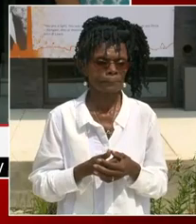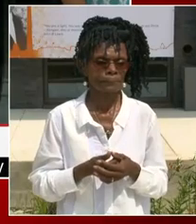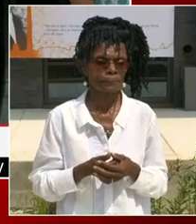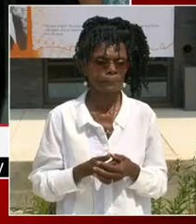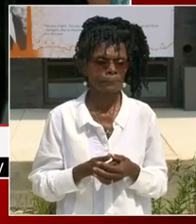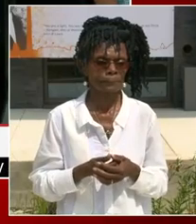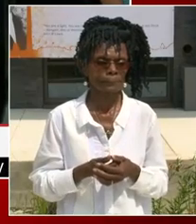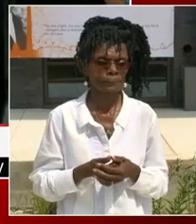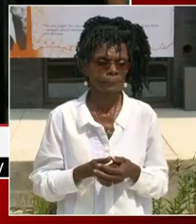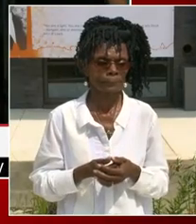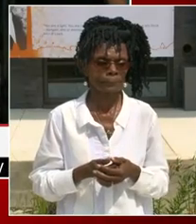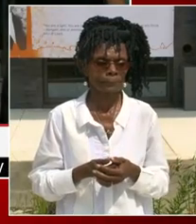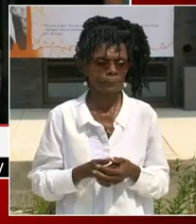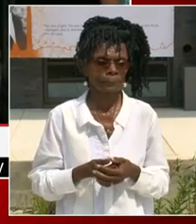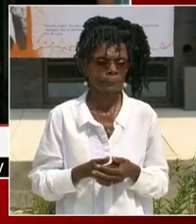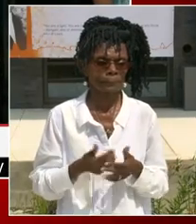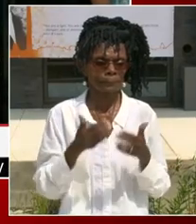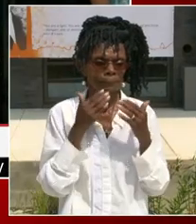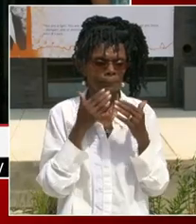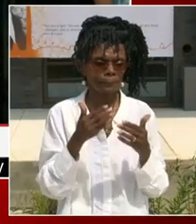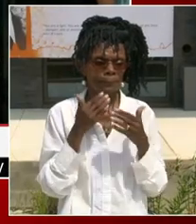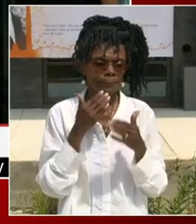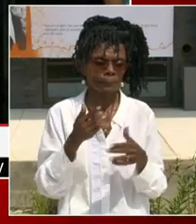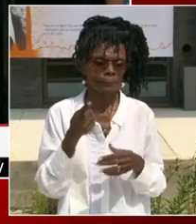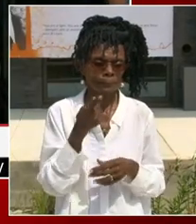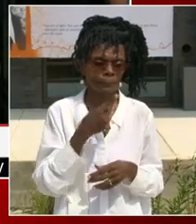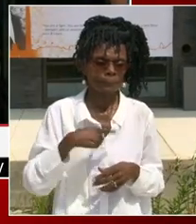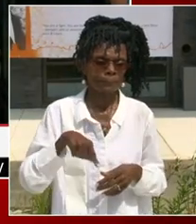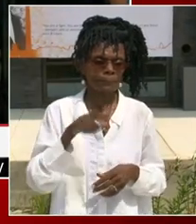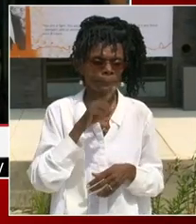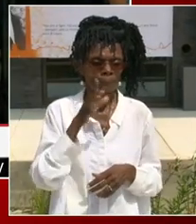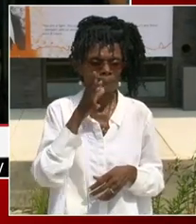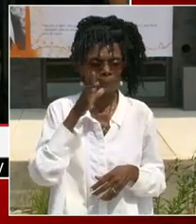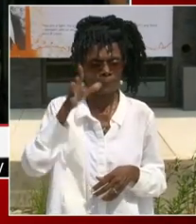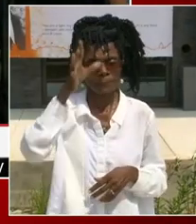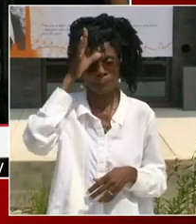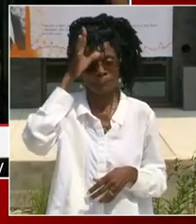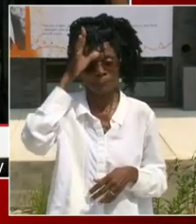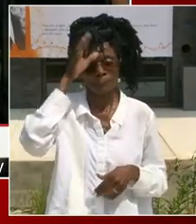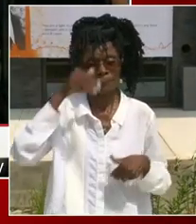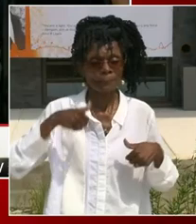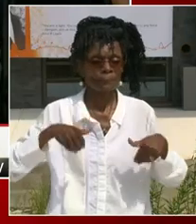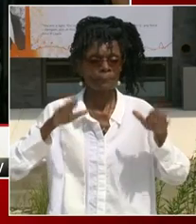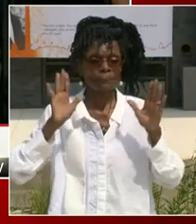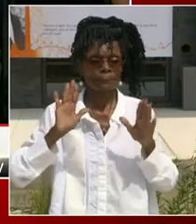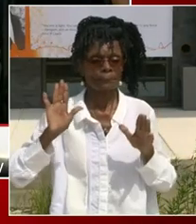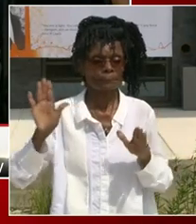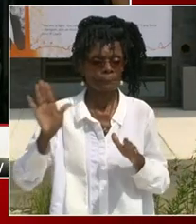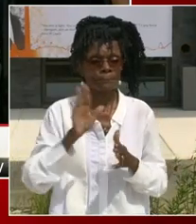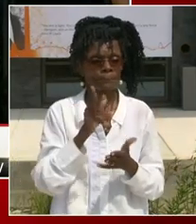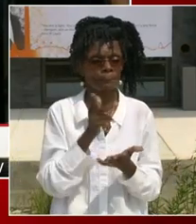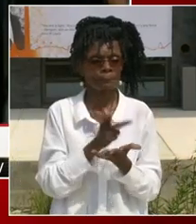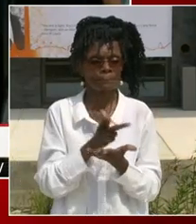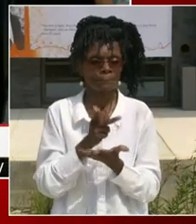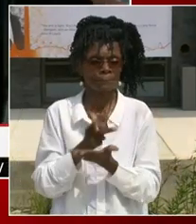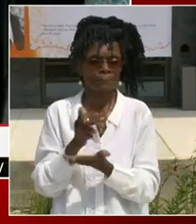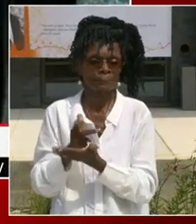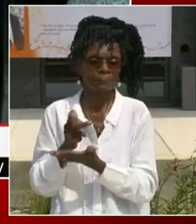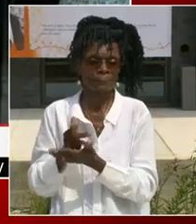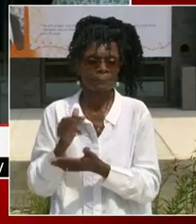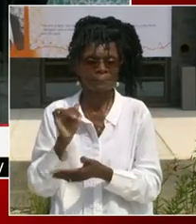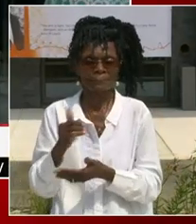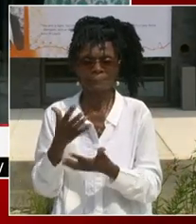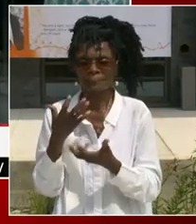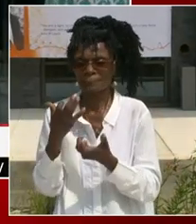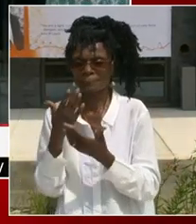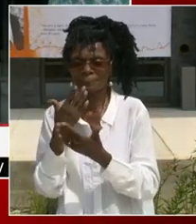got emails about that. Thank you for the sacrifice of your parking spaces. You getting them back. We're so excited about it. And so we want to do